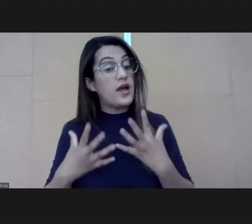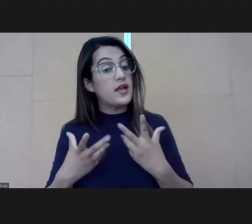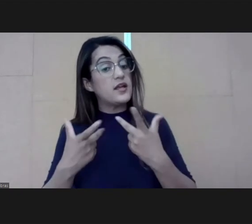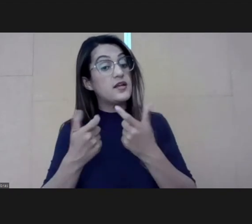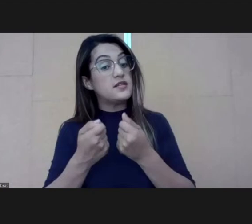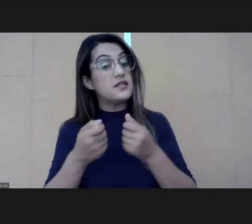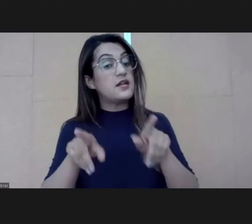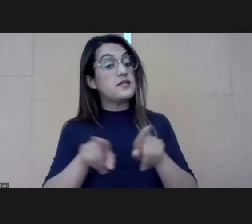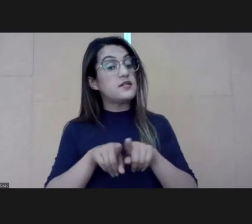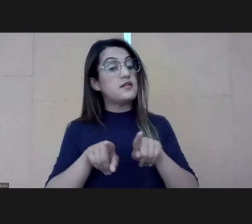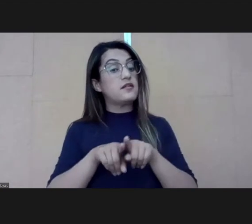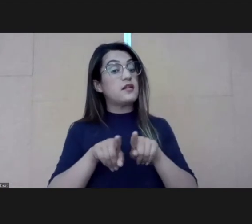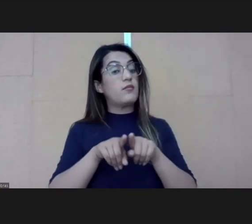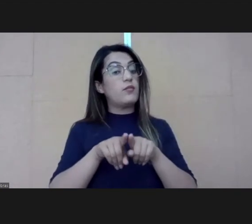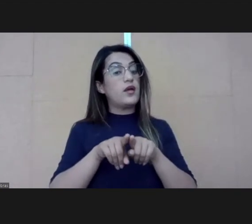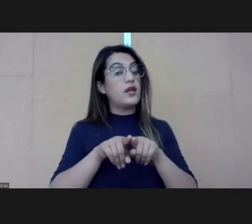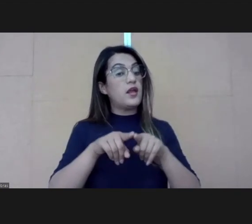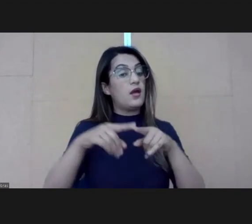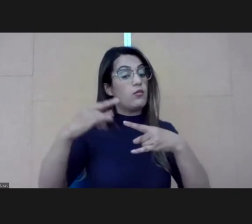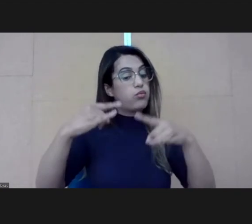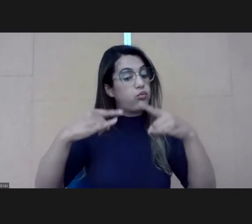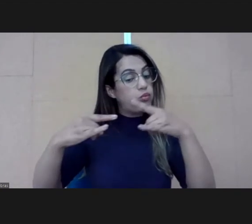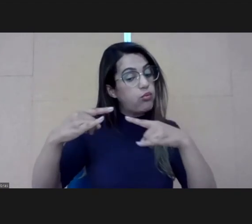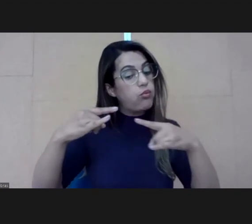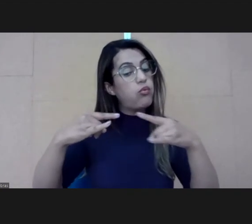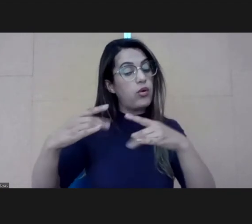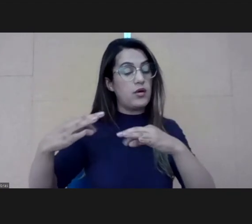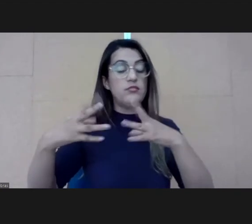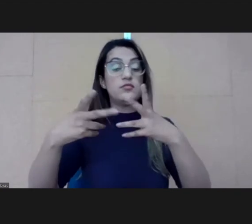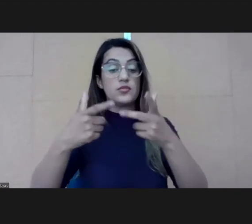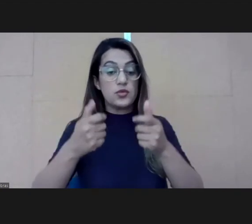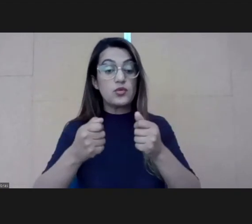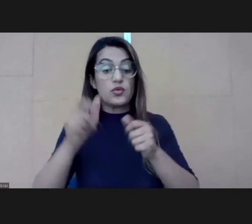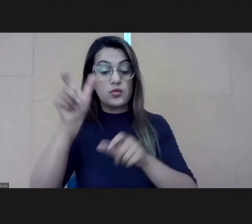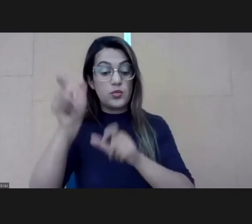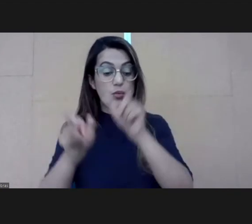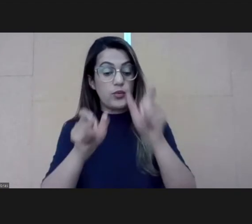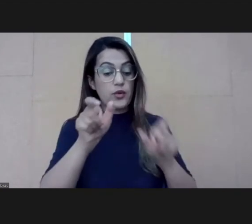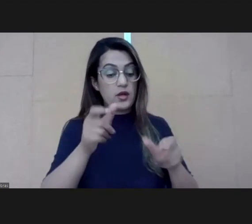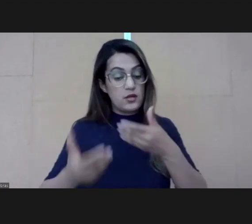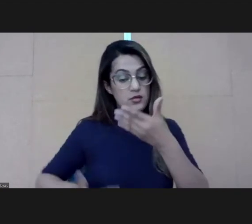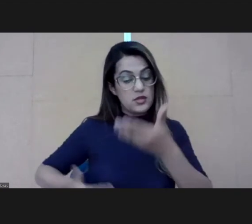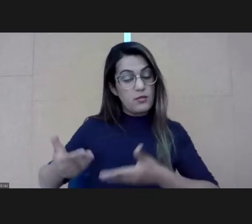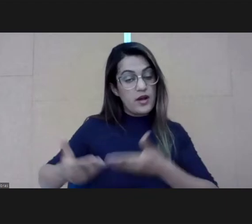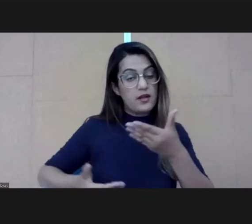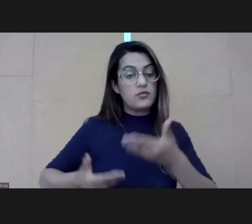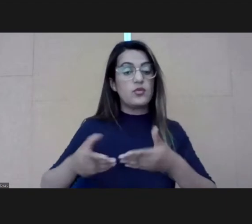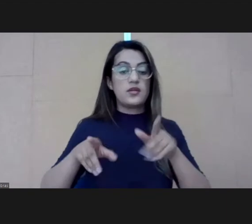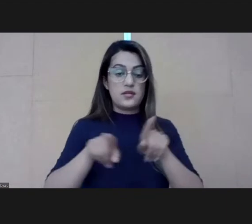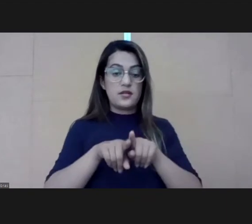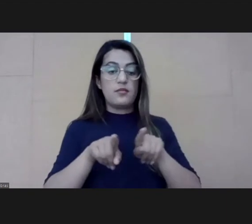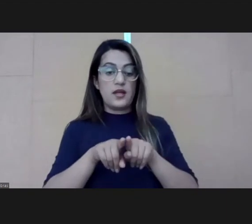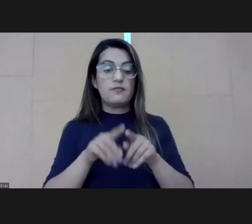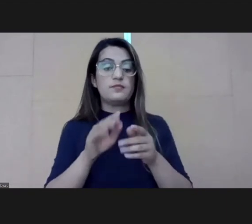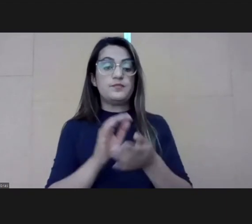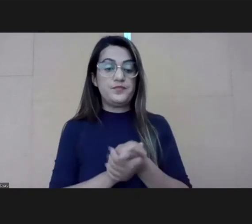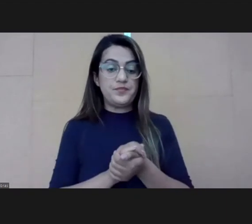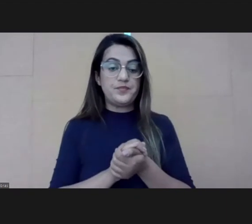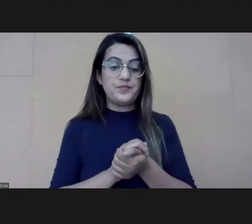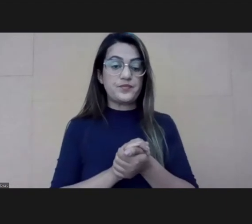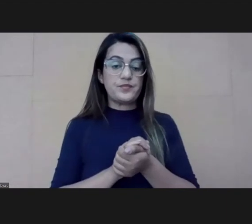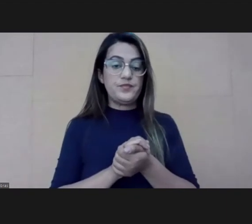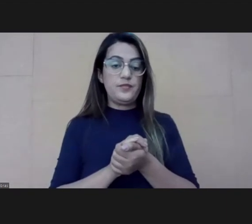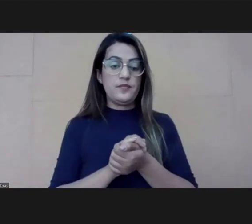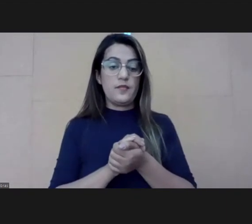all of your guardians, as well as your vanguards. In the current environment, though, you're not going to achieve